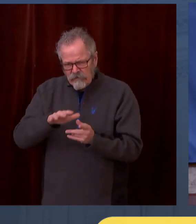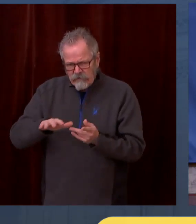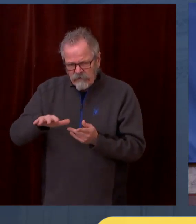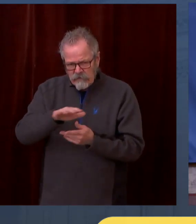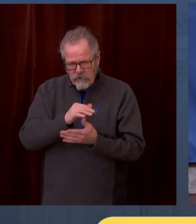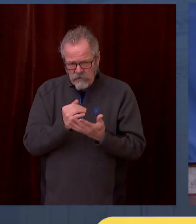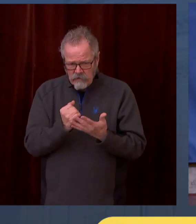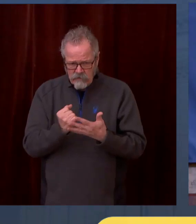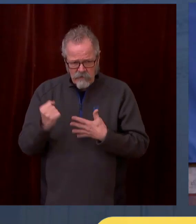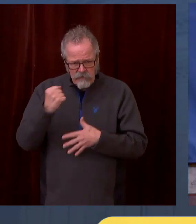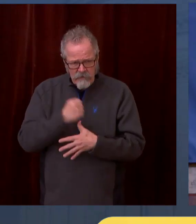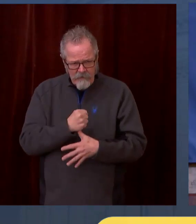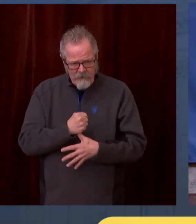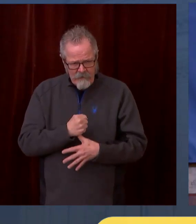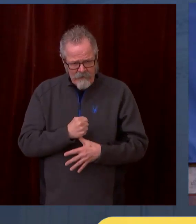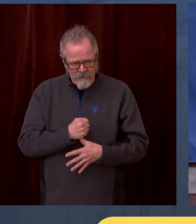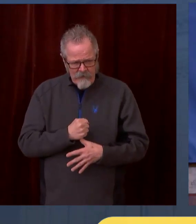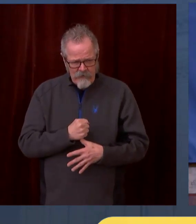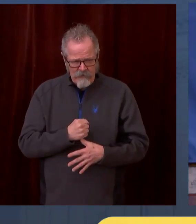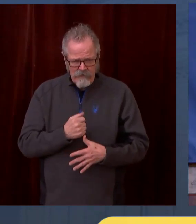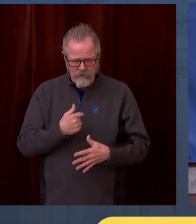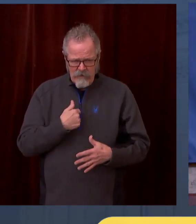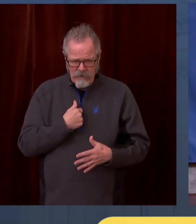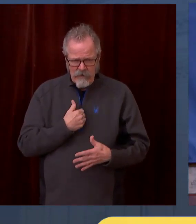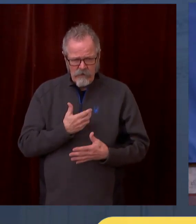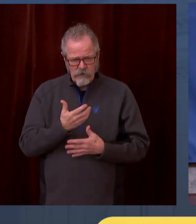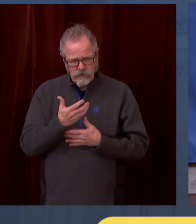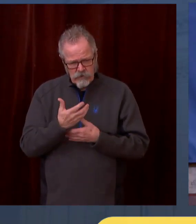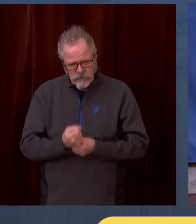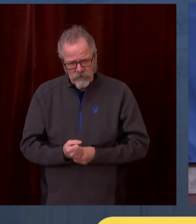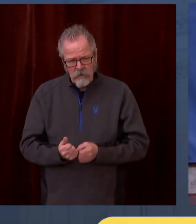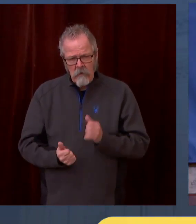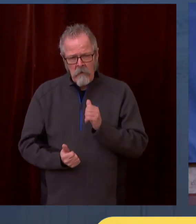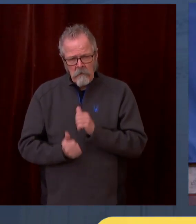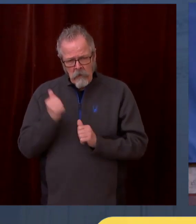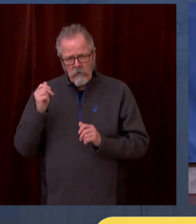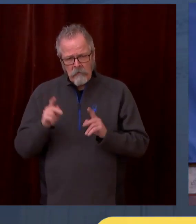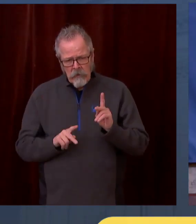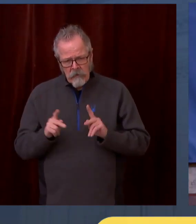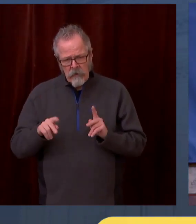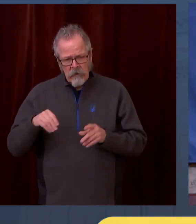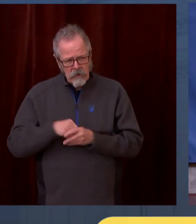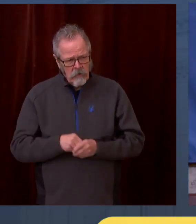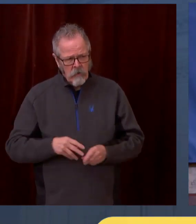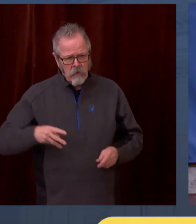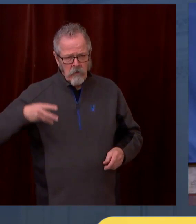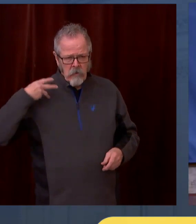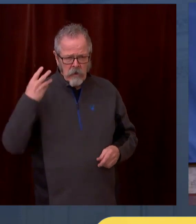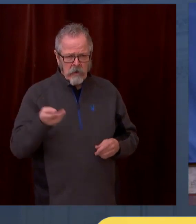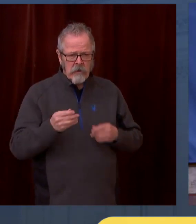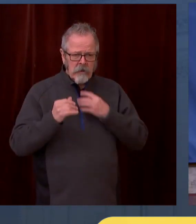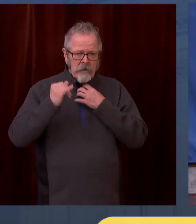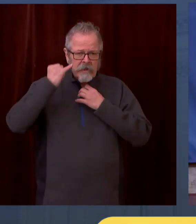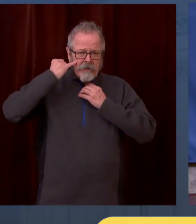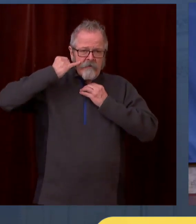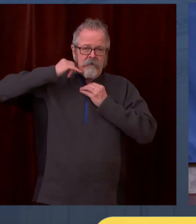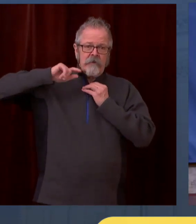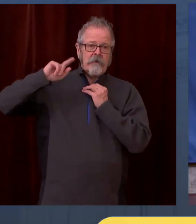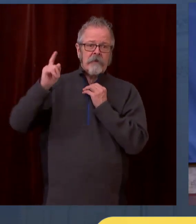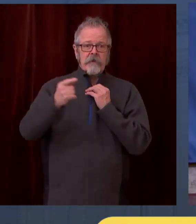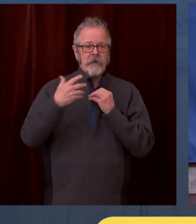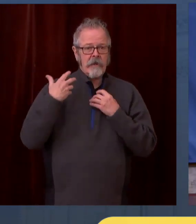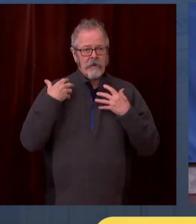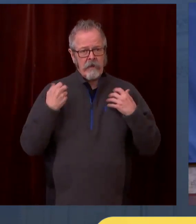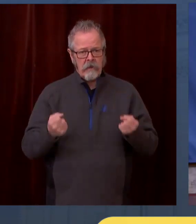most Washingtonians believe that those people ought to be, you know, the next in line, so to speak, to get this life-saving drug.